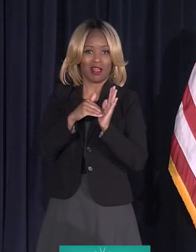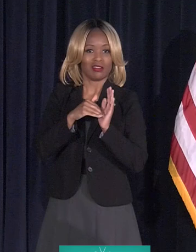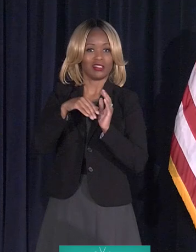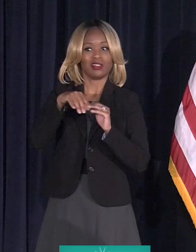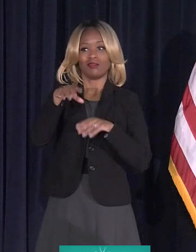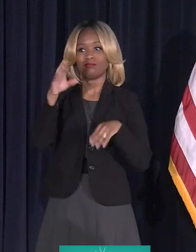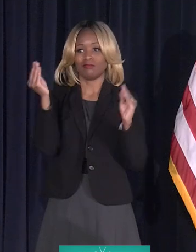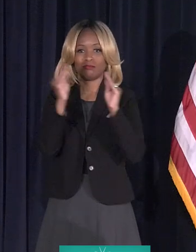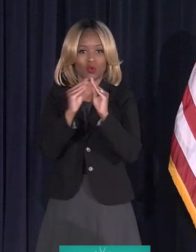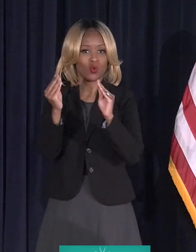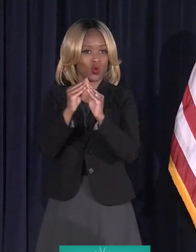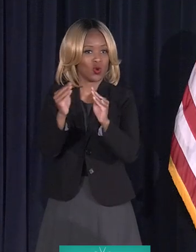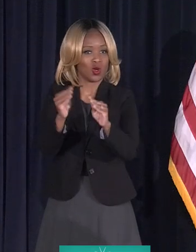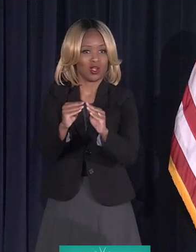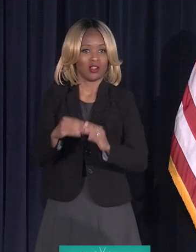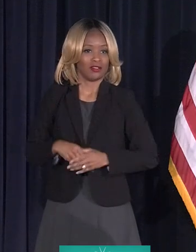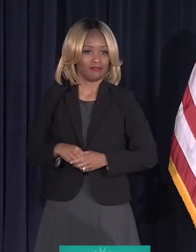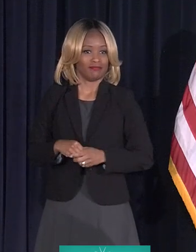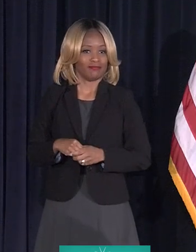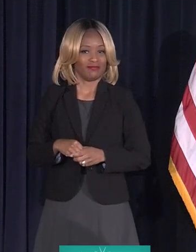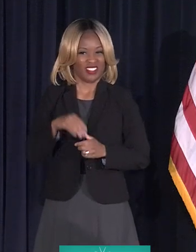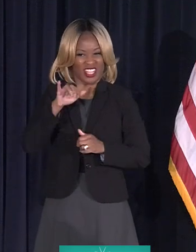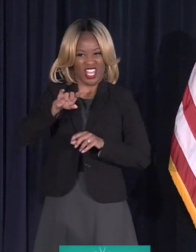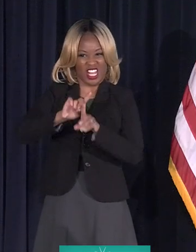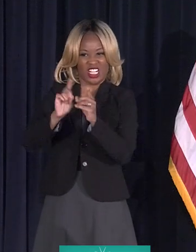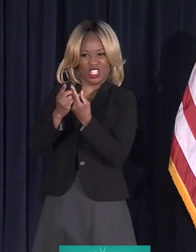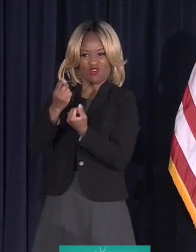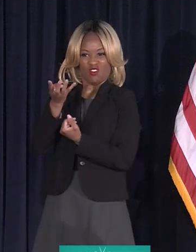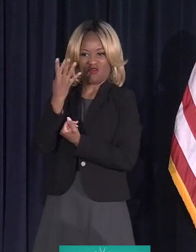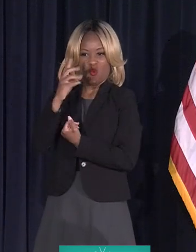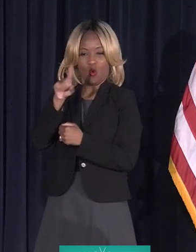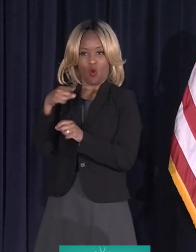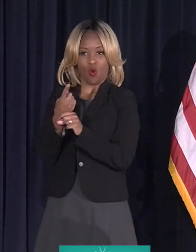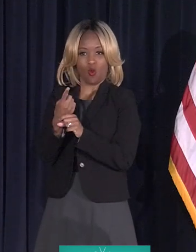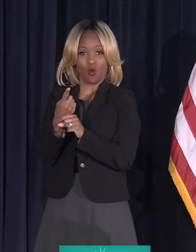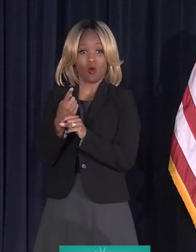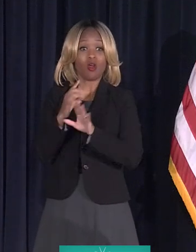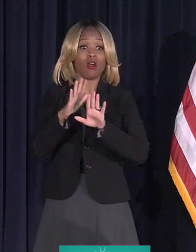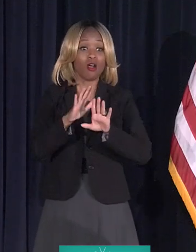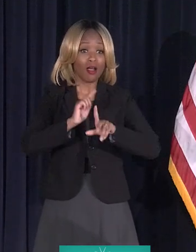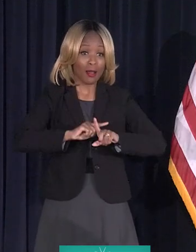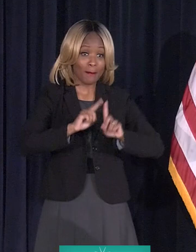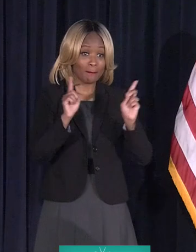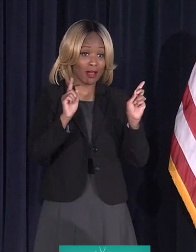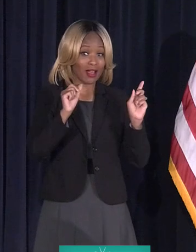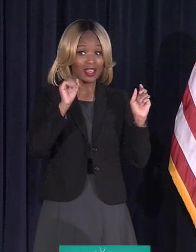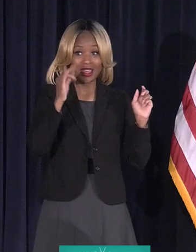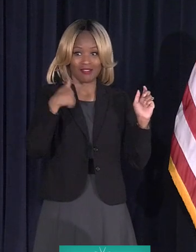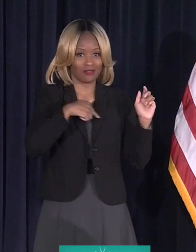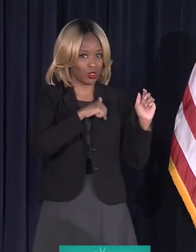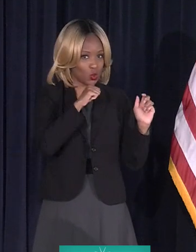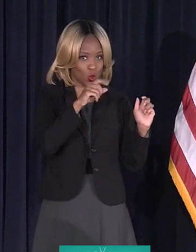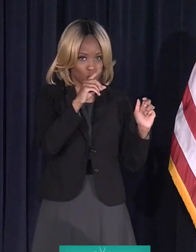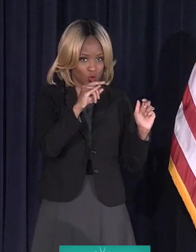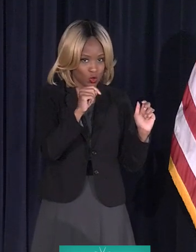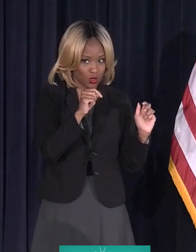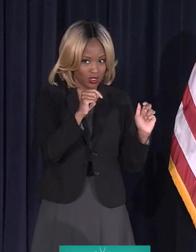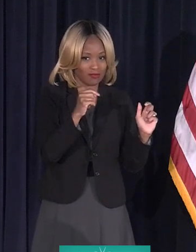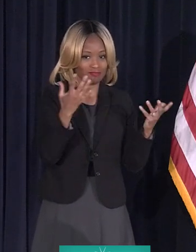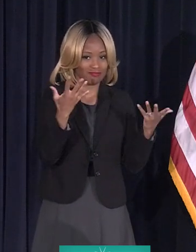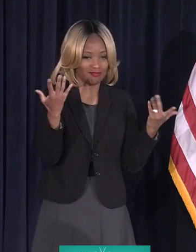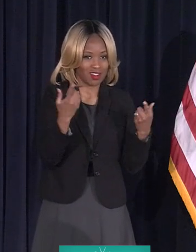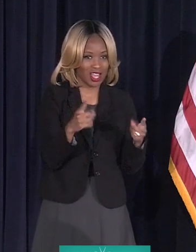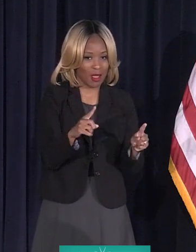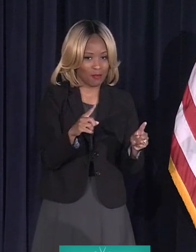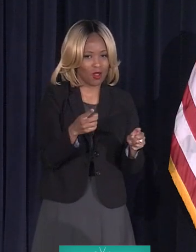in District 4 alone. But what happens if we don't do it? And you've all seen this. A thousand